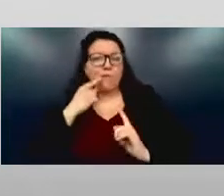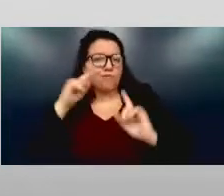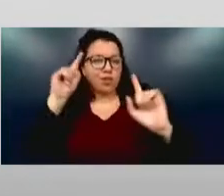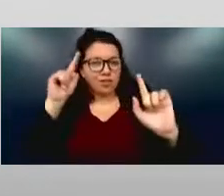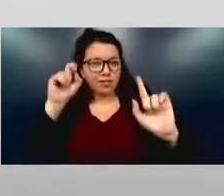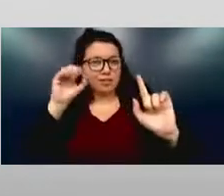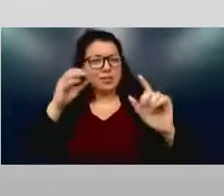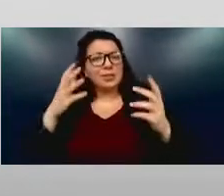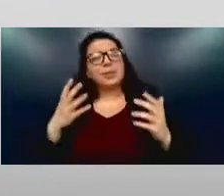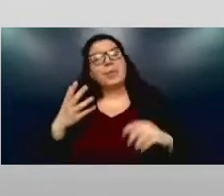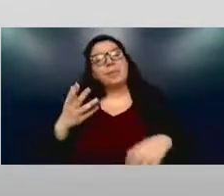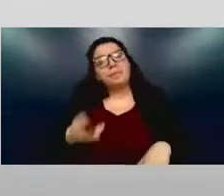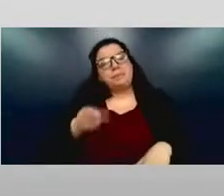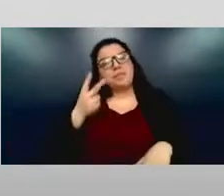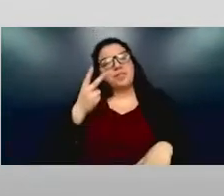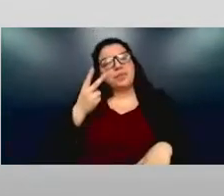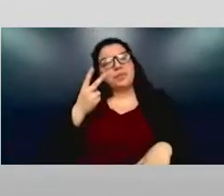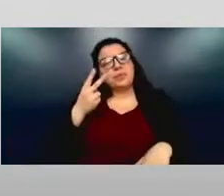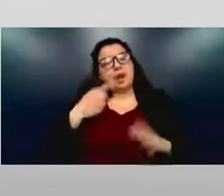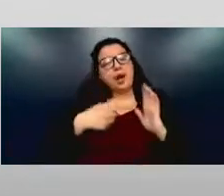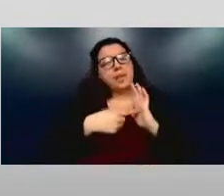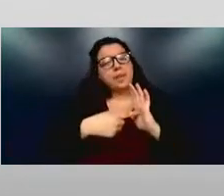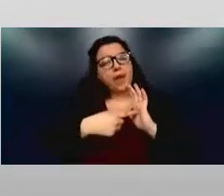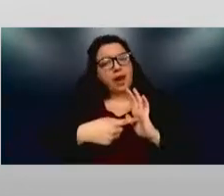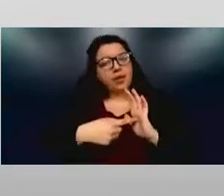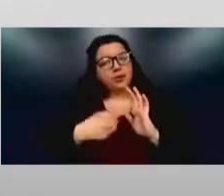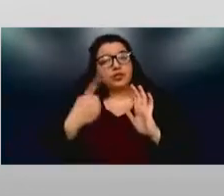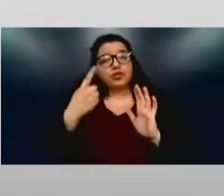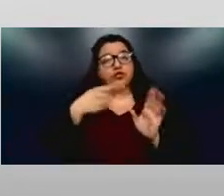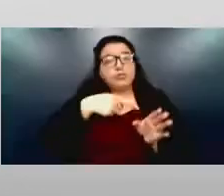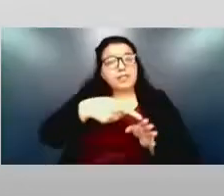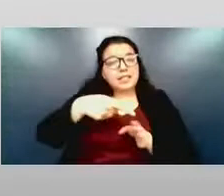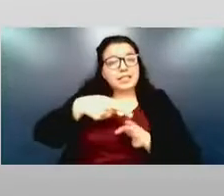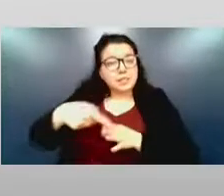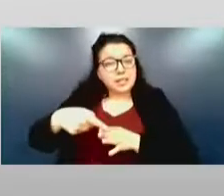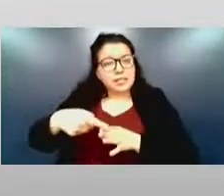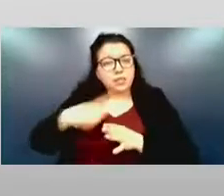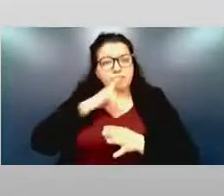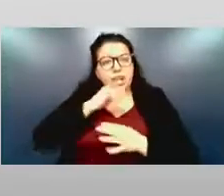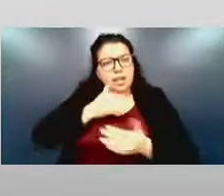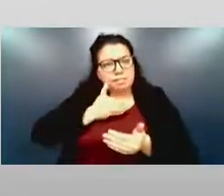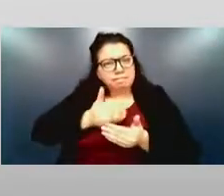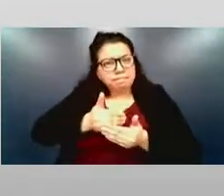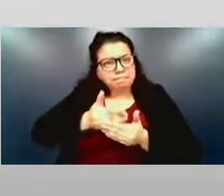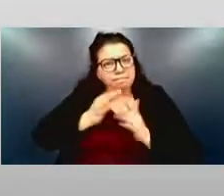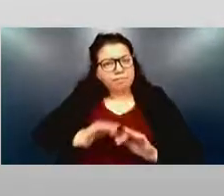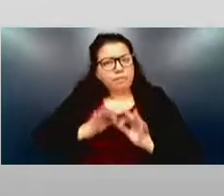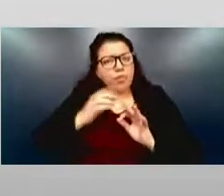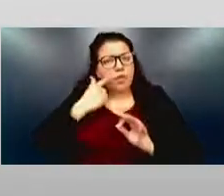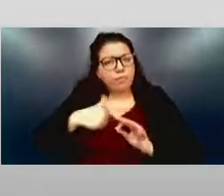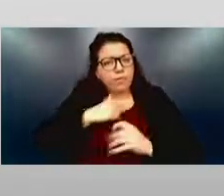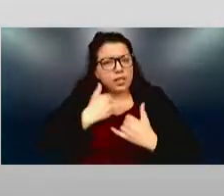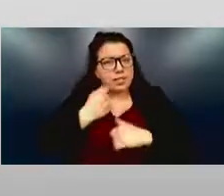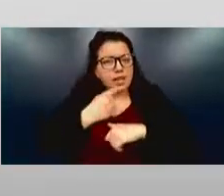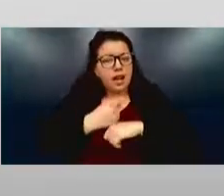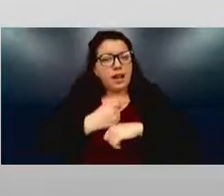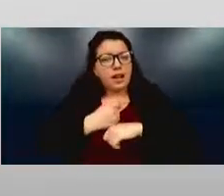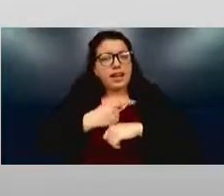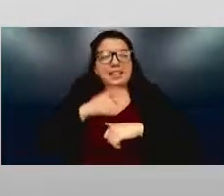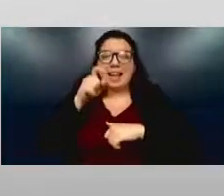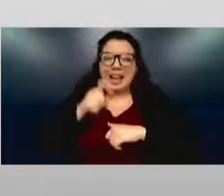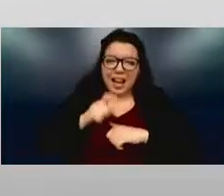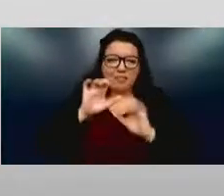careers and disciplines that are very close to us here today need to be